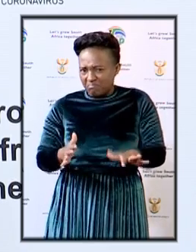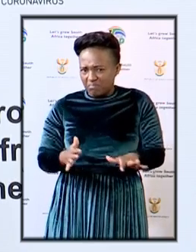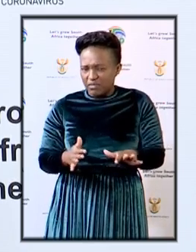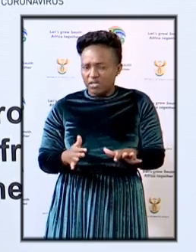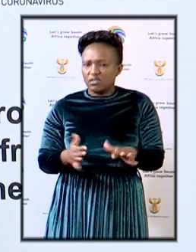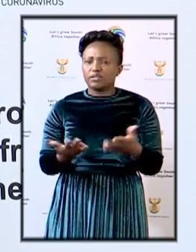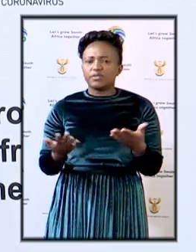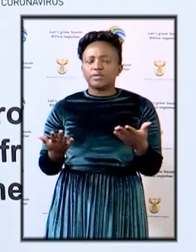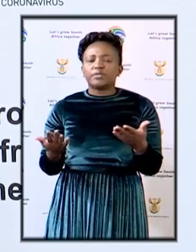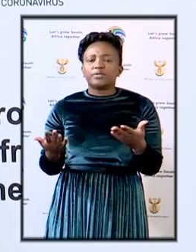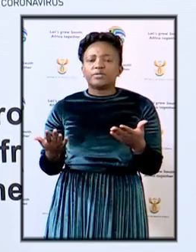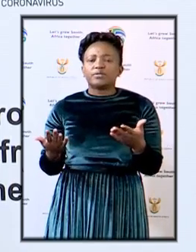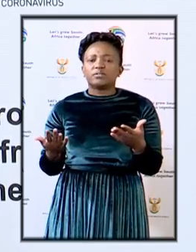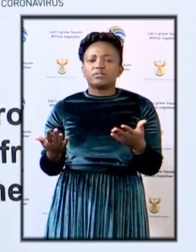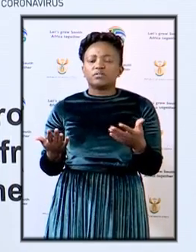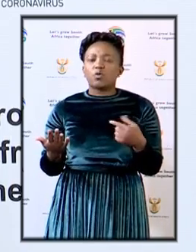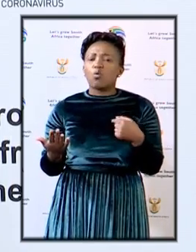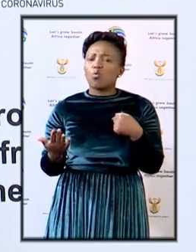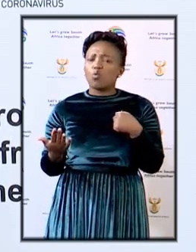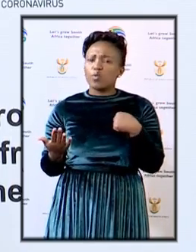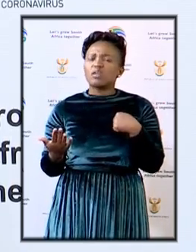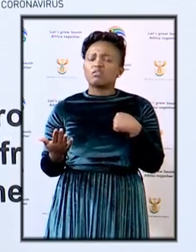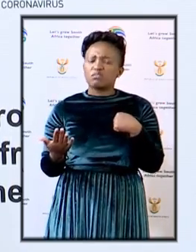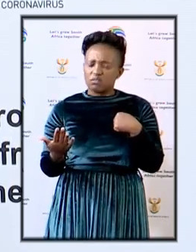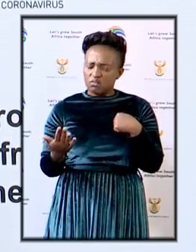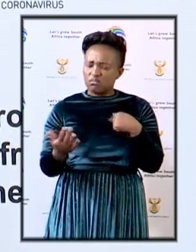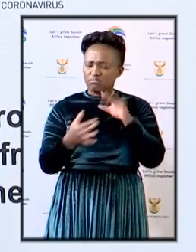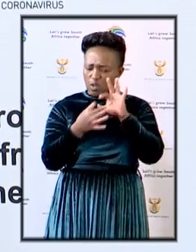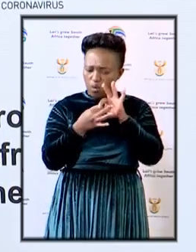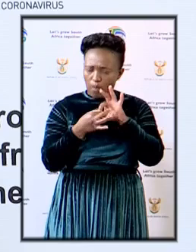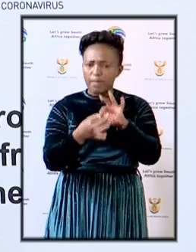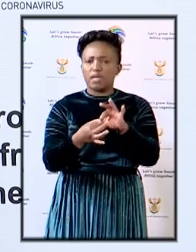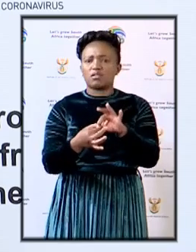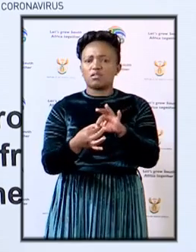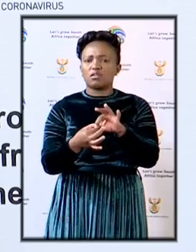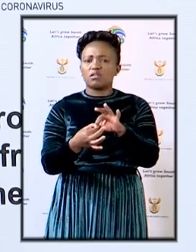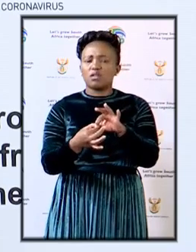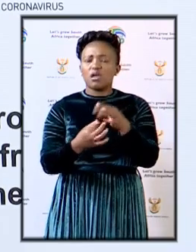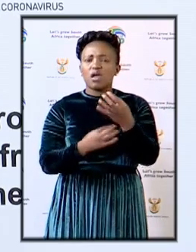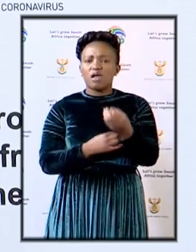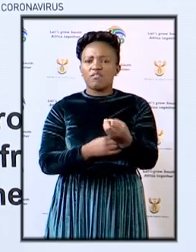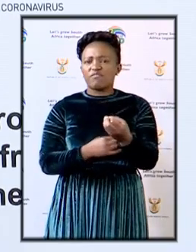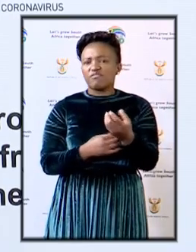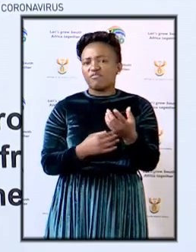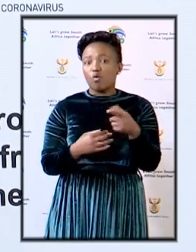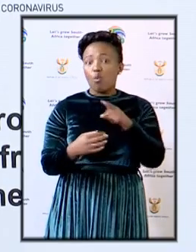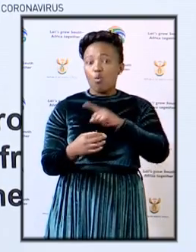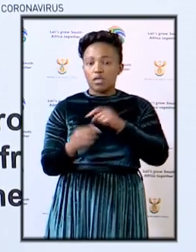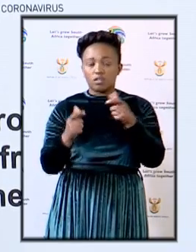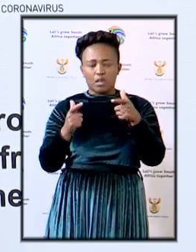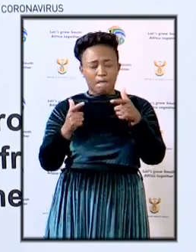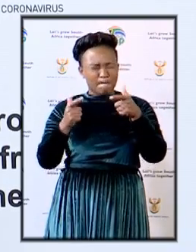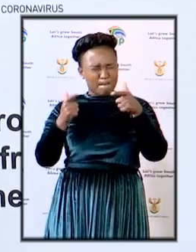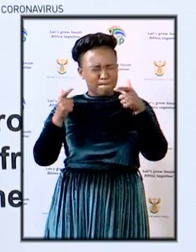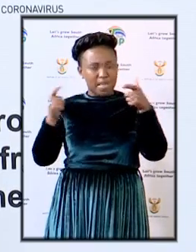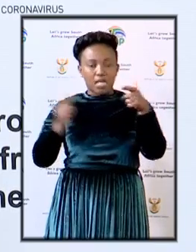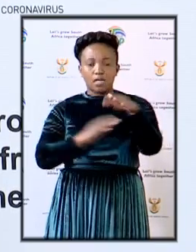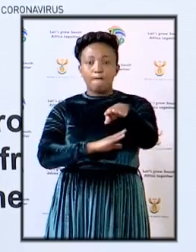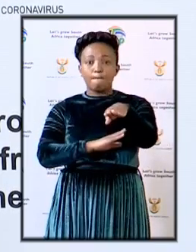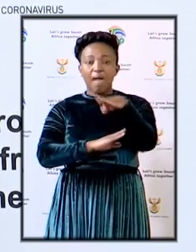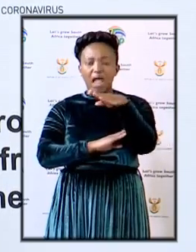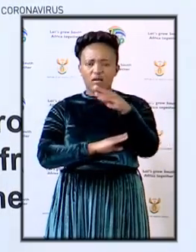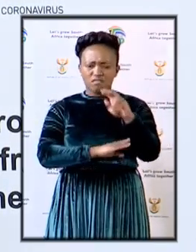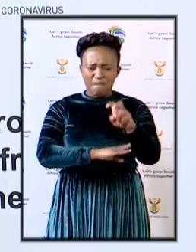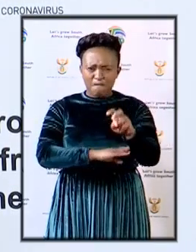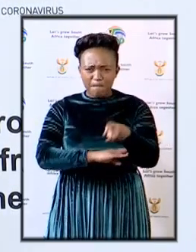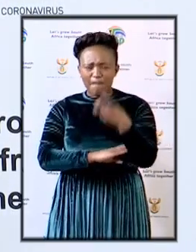know we really are determined to ensure that what people have termed probably the biggest bank robbery in this